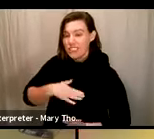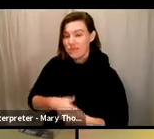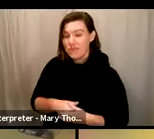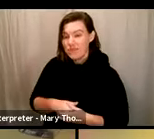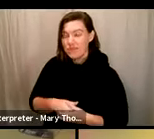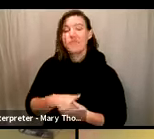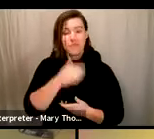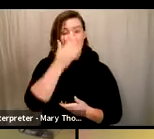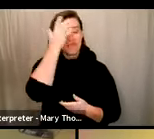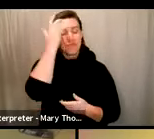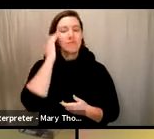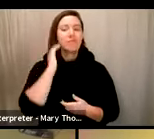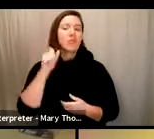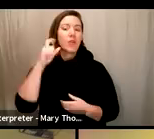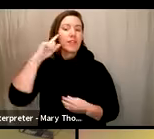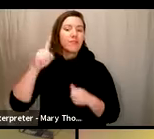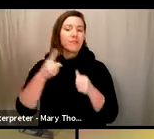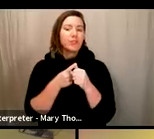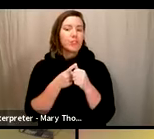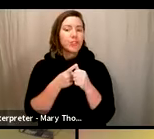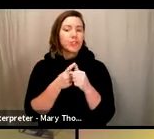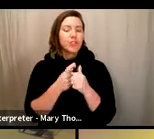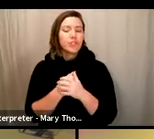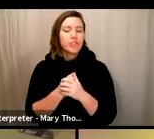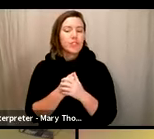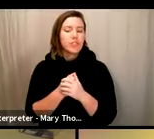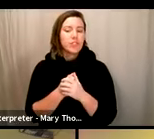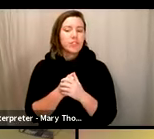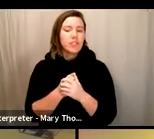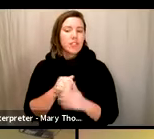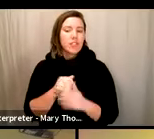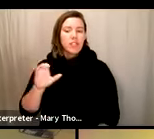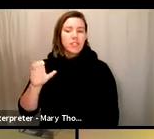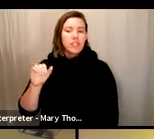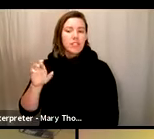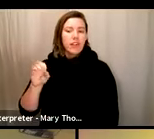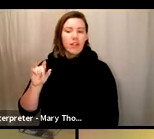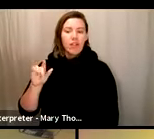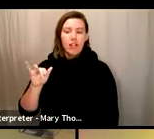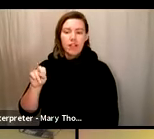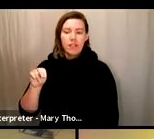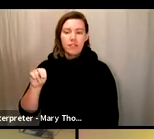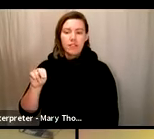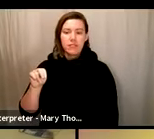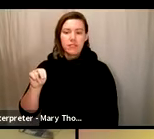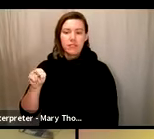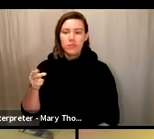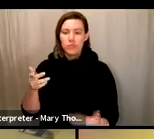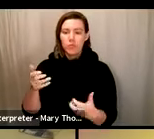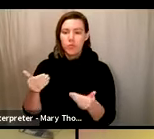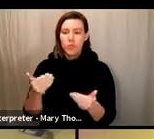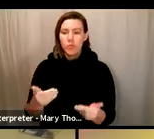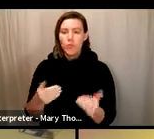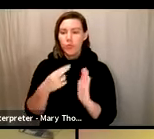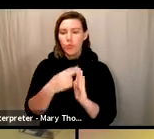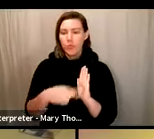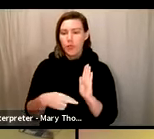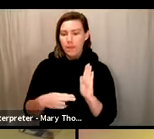So I think the first one we want to do is, think, um, Carolyn will have you, um, read my,